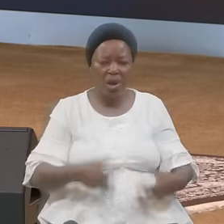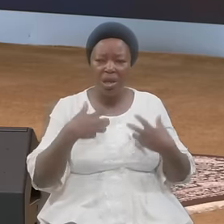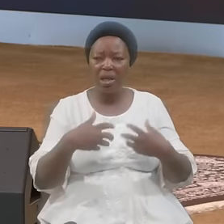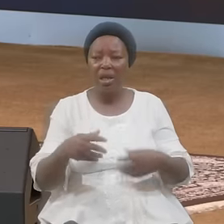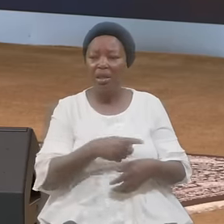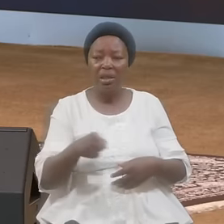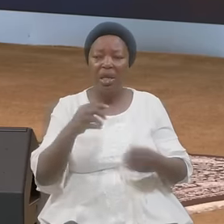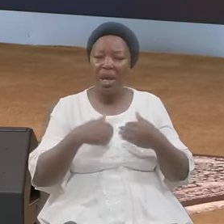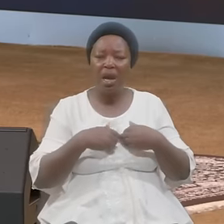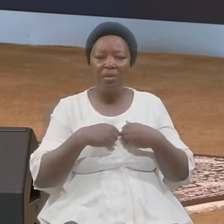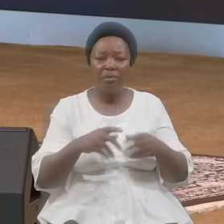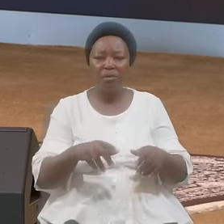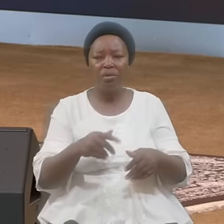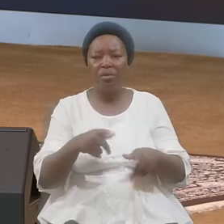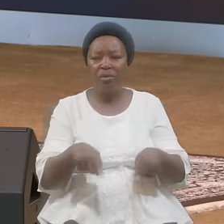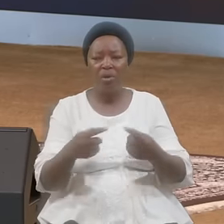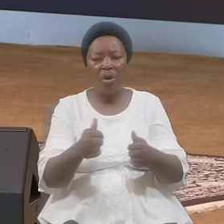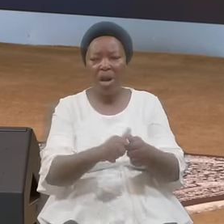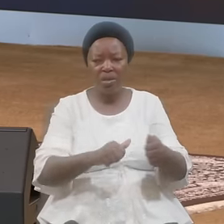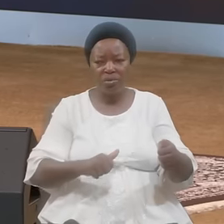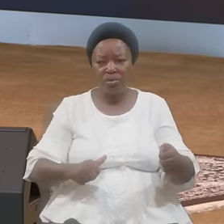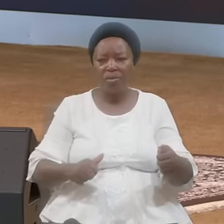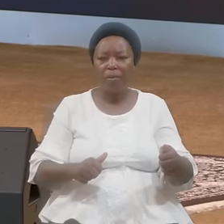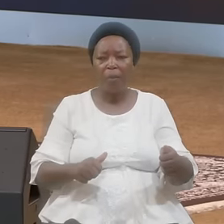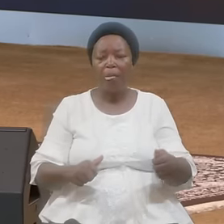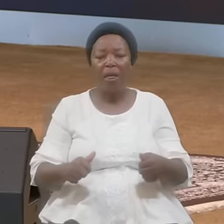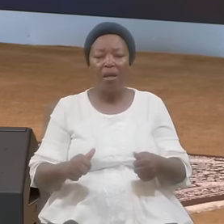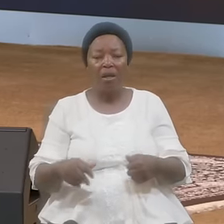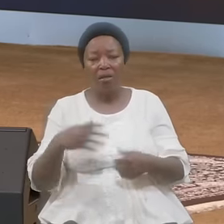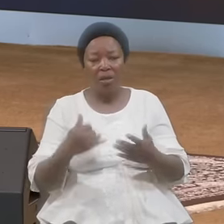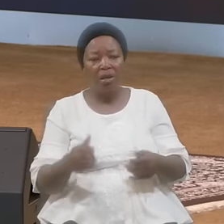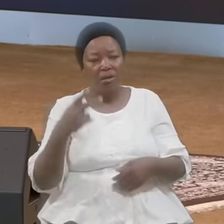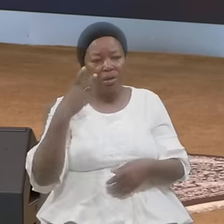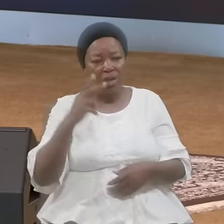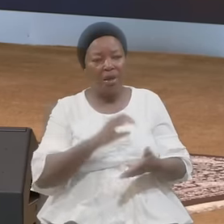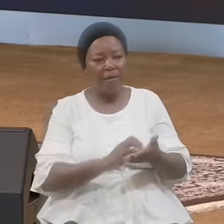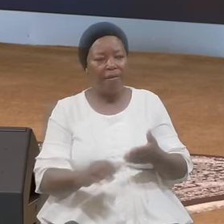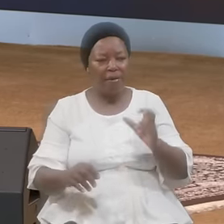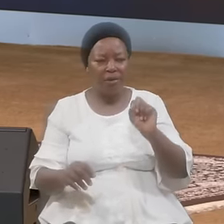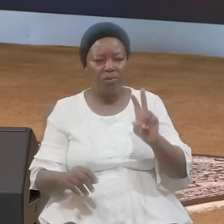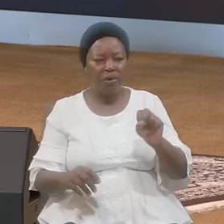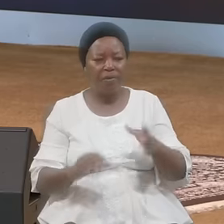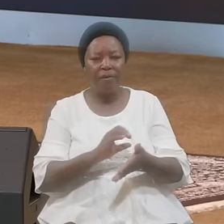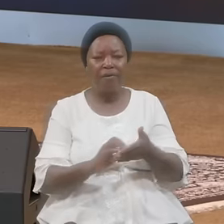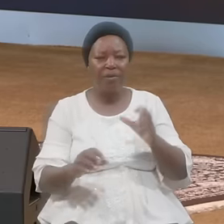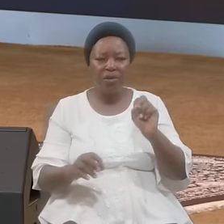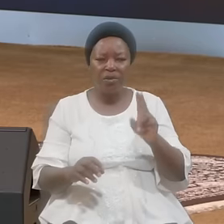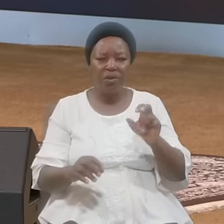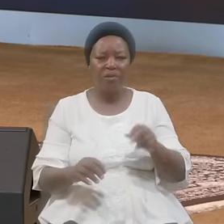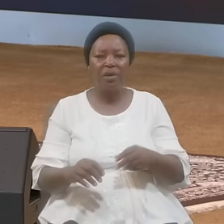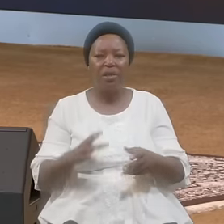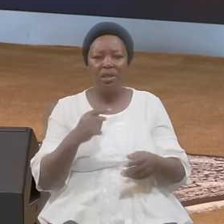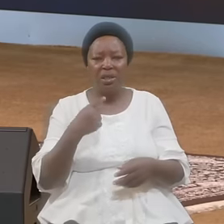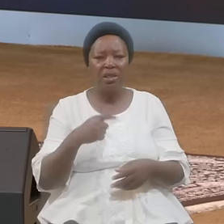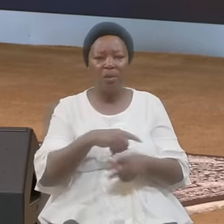Says They Have Gone Away Backward Look At Verse 12 In Verse 12 It Says When